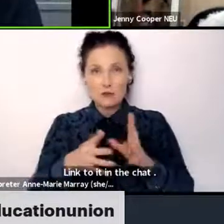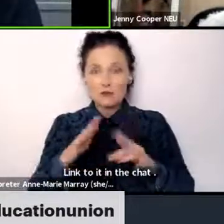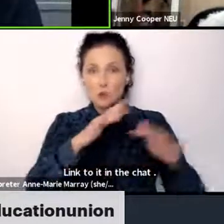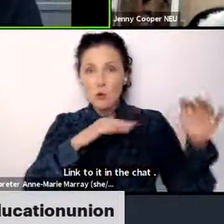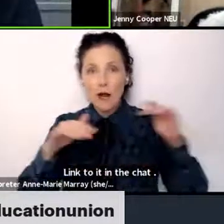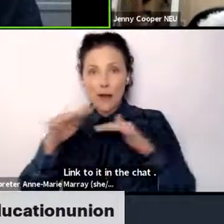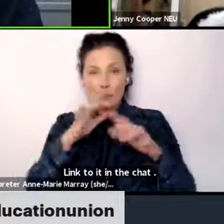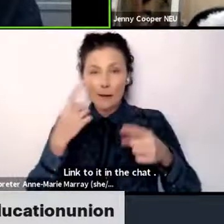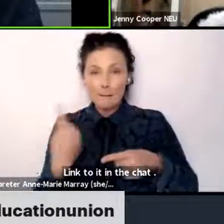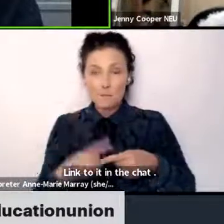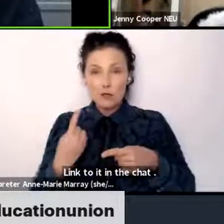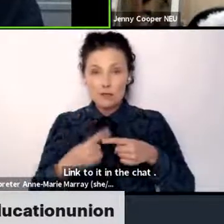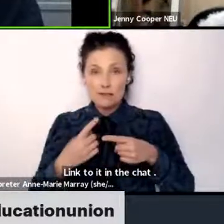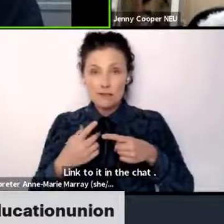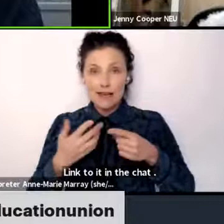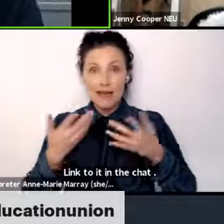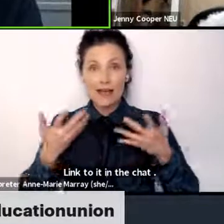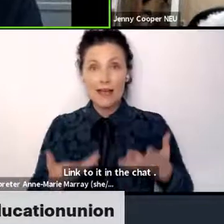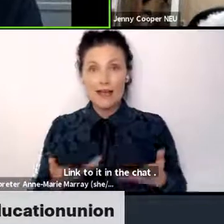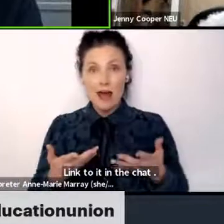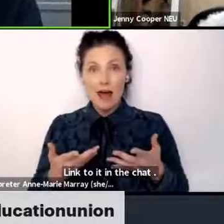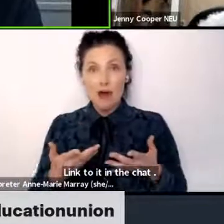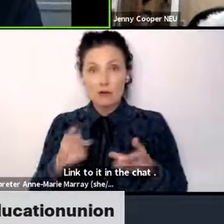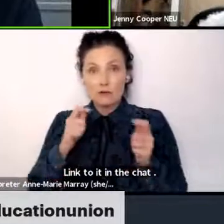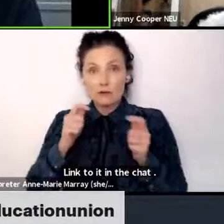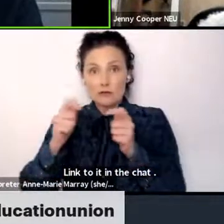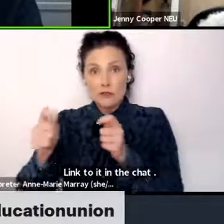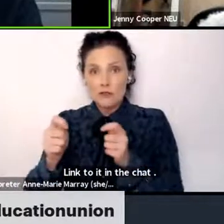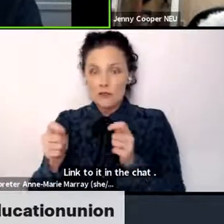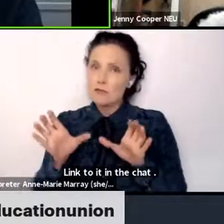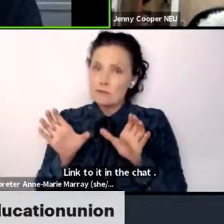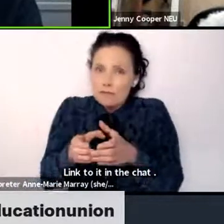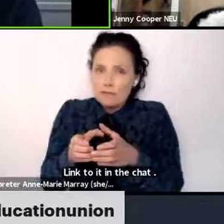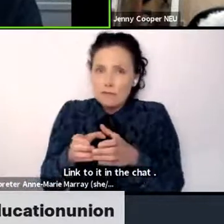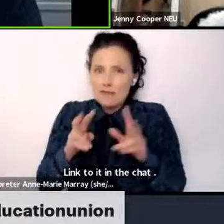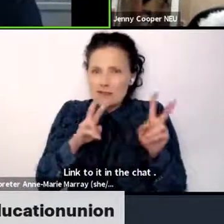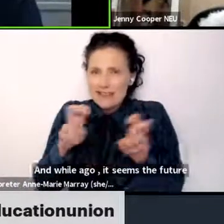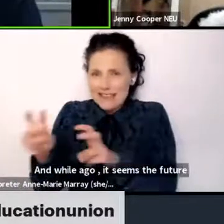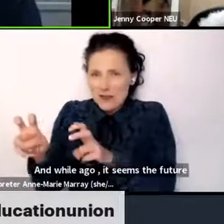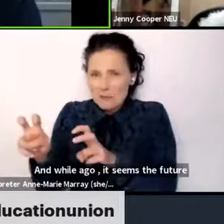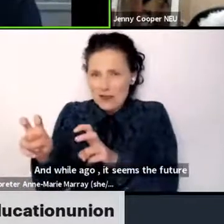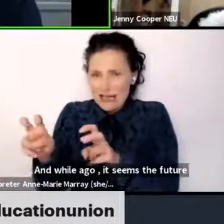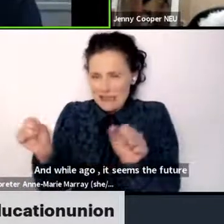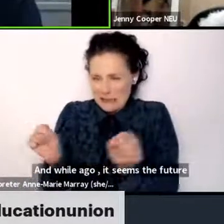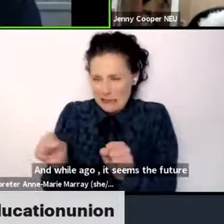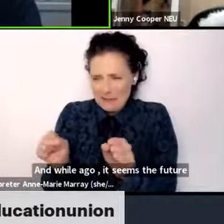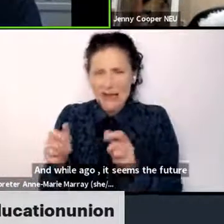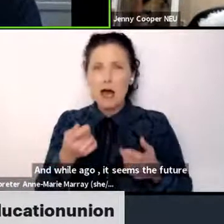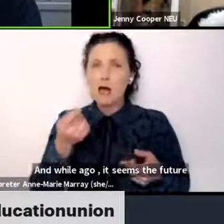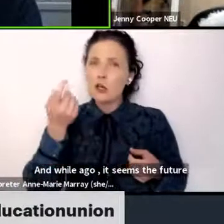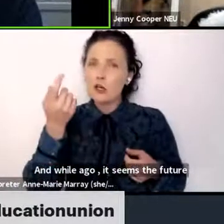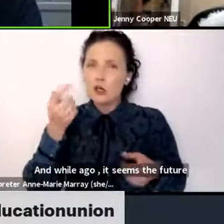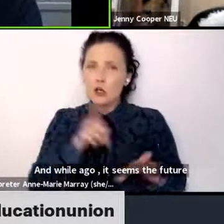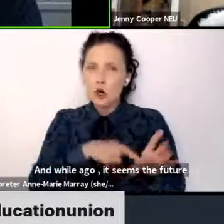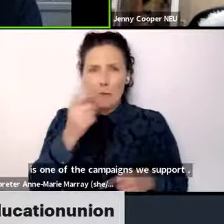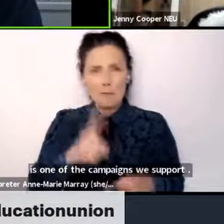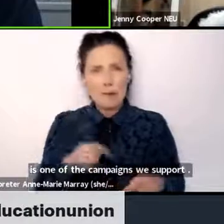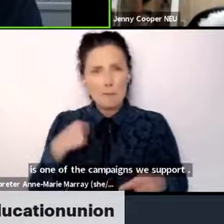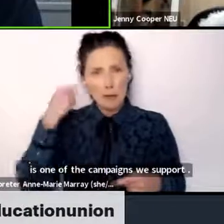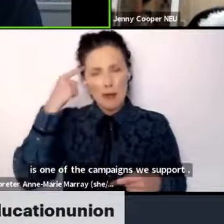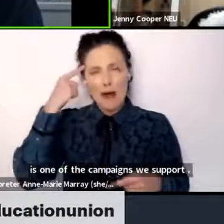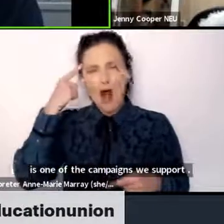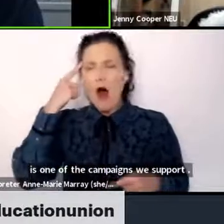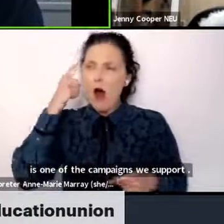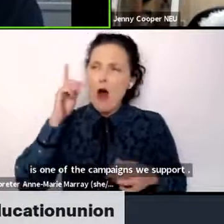climate change is siloed into just a few subjects, which is quite dangerous. Young people think that climate change is just something that